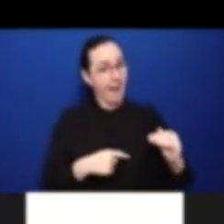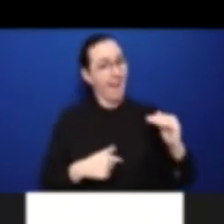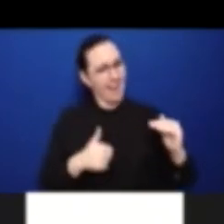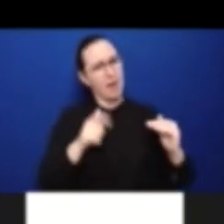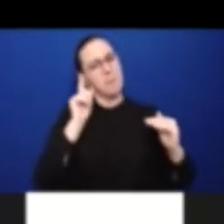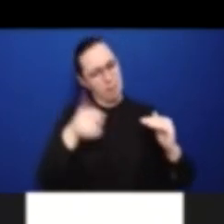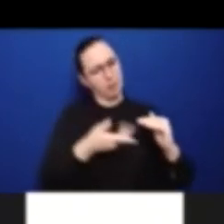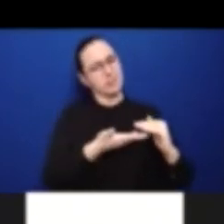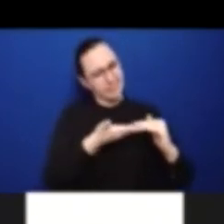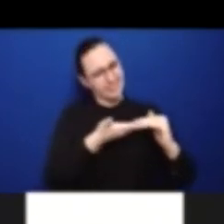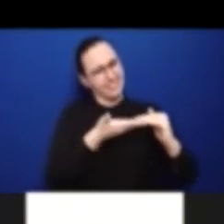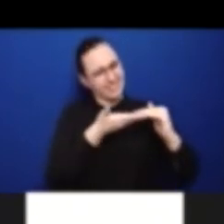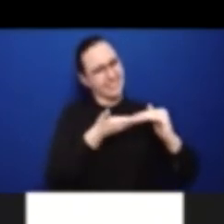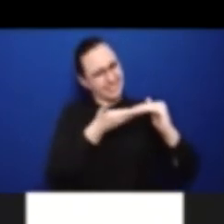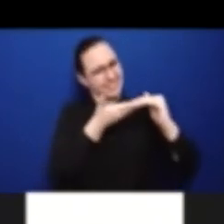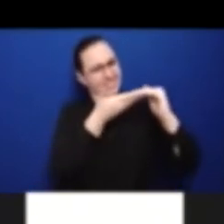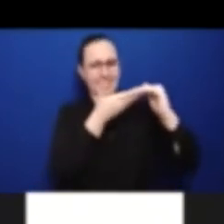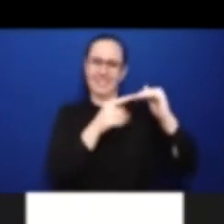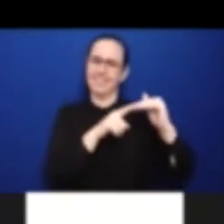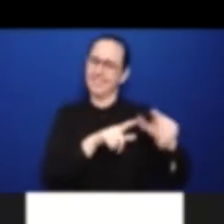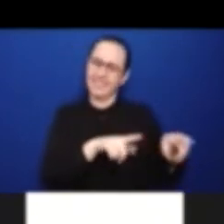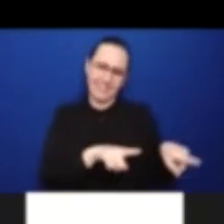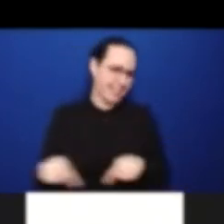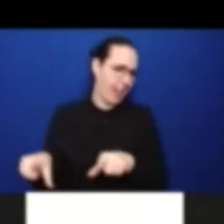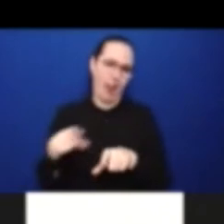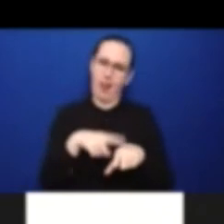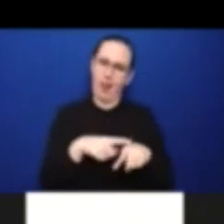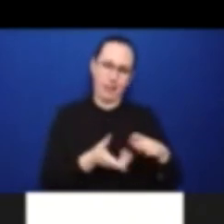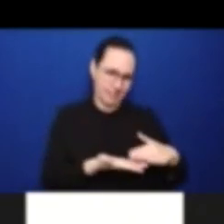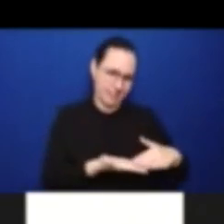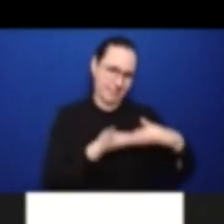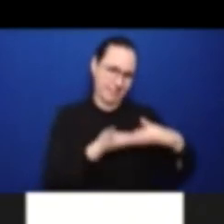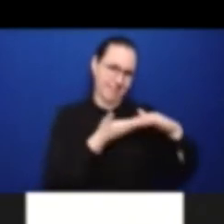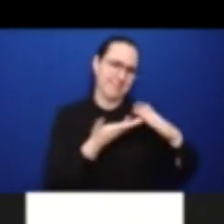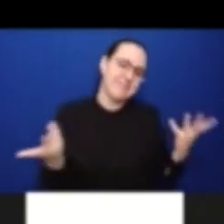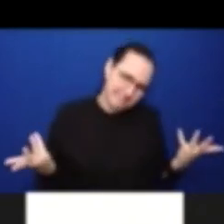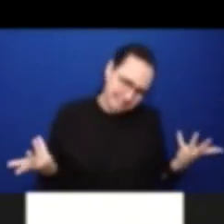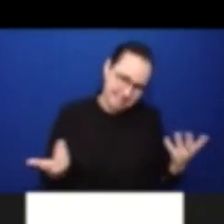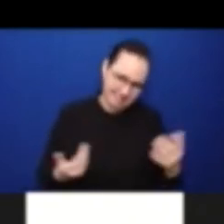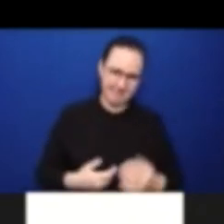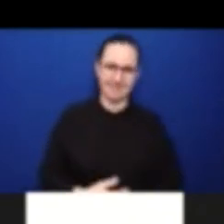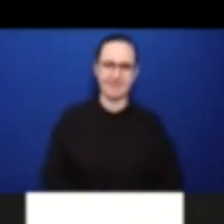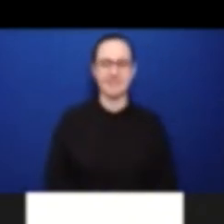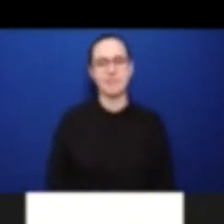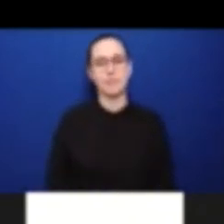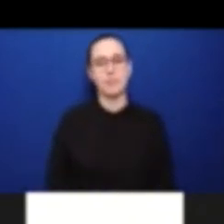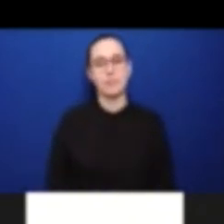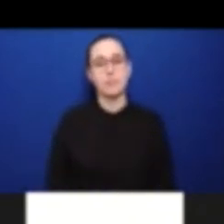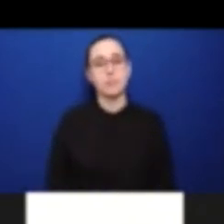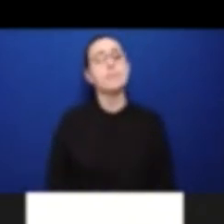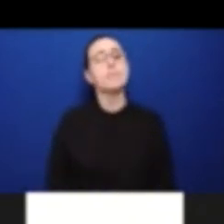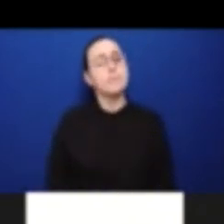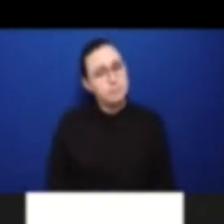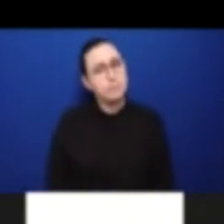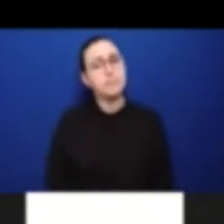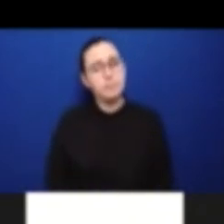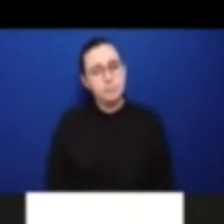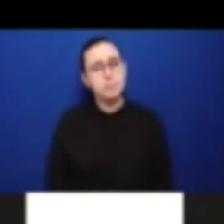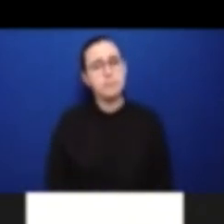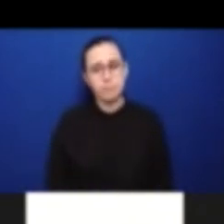It is the proof that, well, that this fight, and that